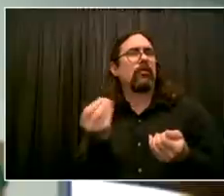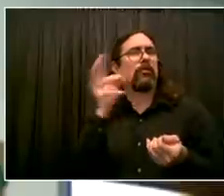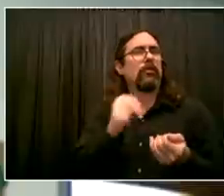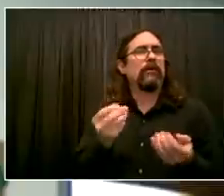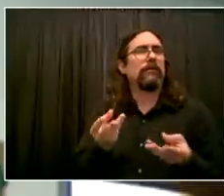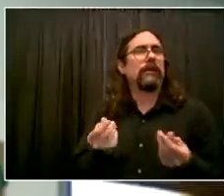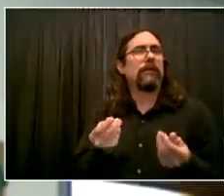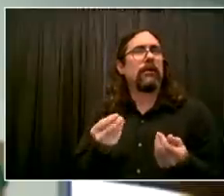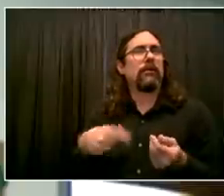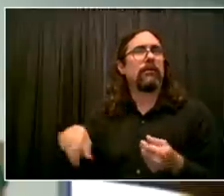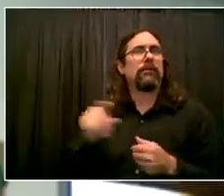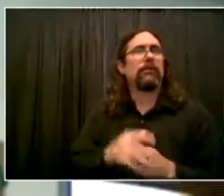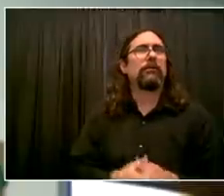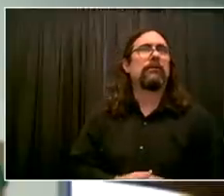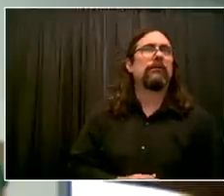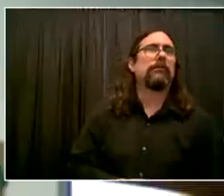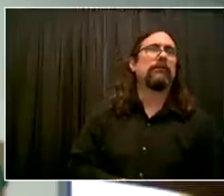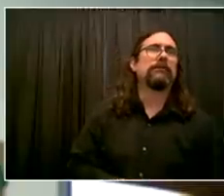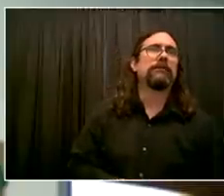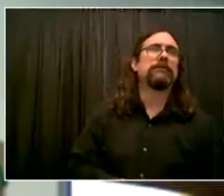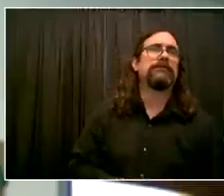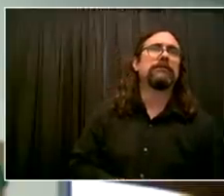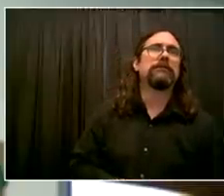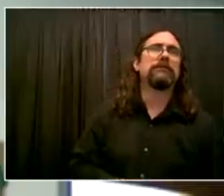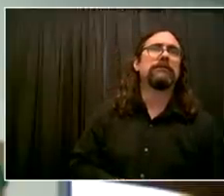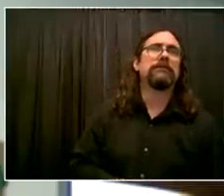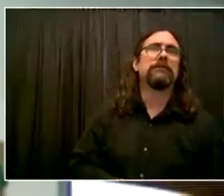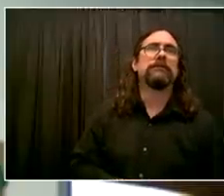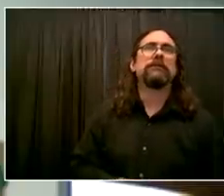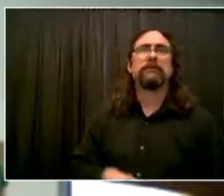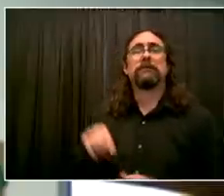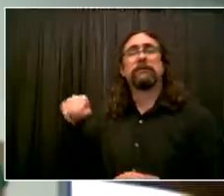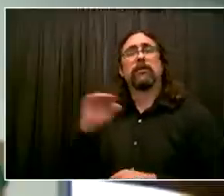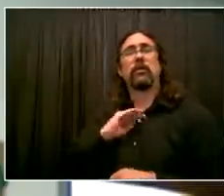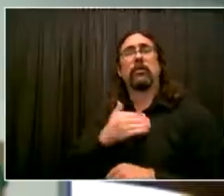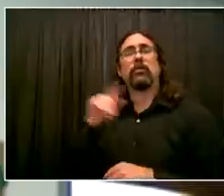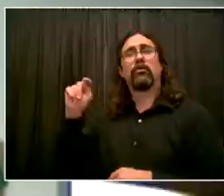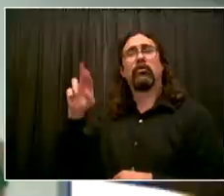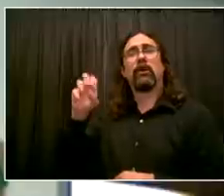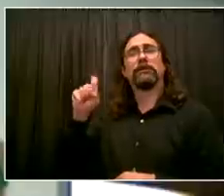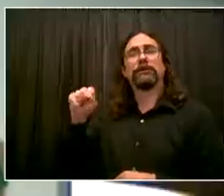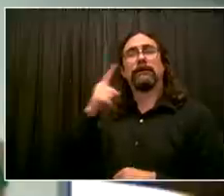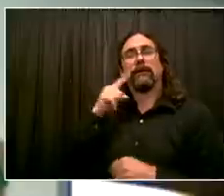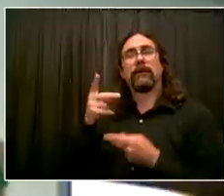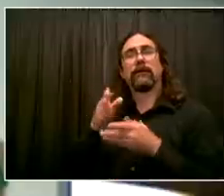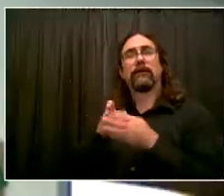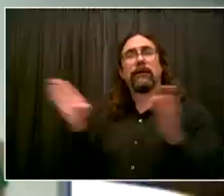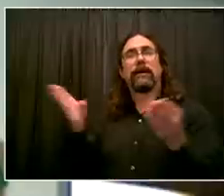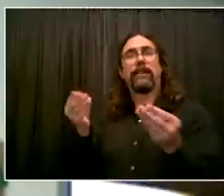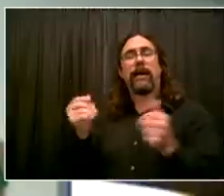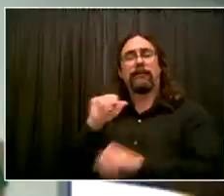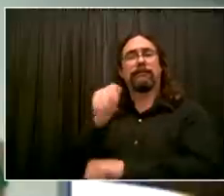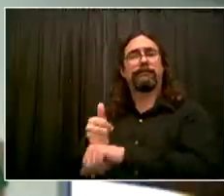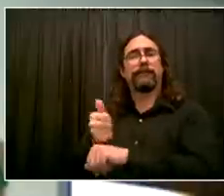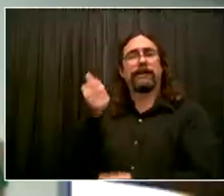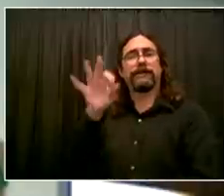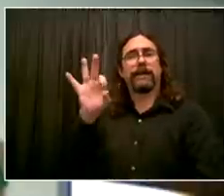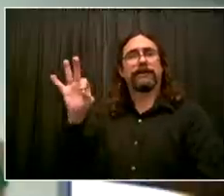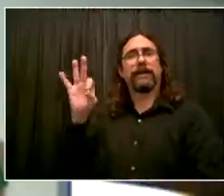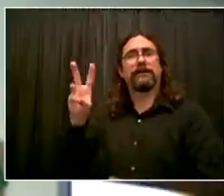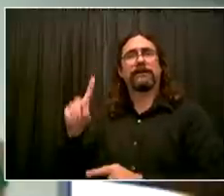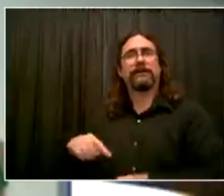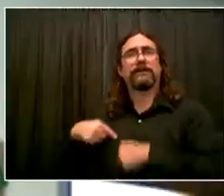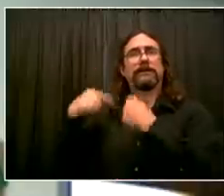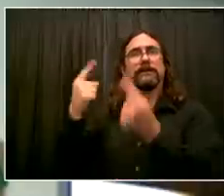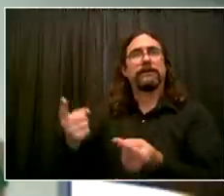asphalt schoolyards into green community playgrounds at 220 sites around the city. There's certainly more to